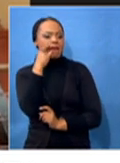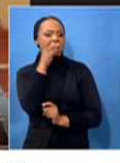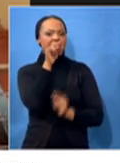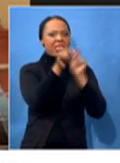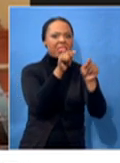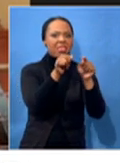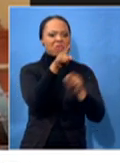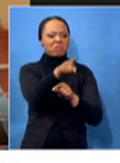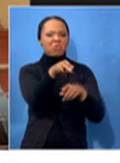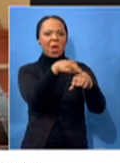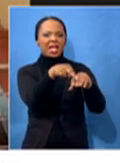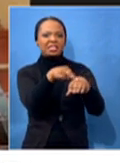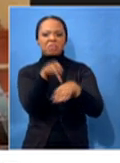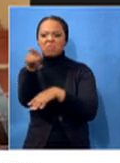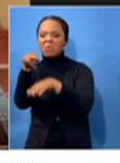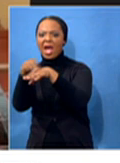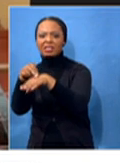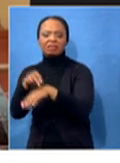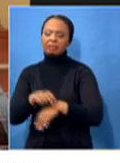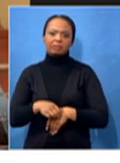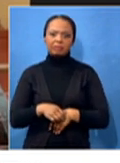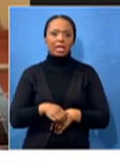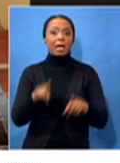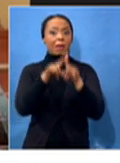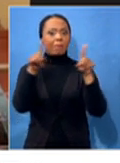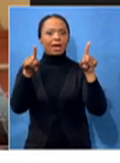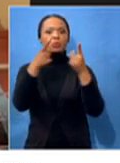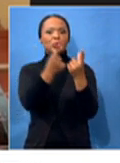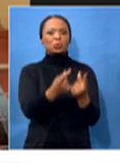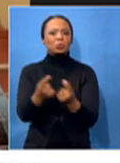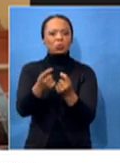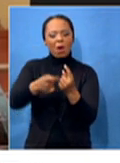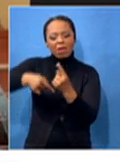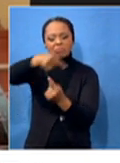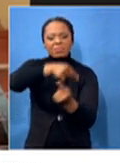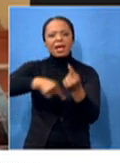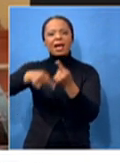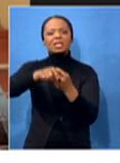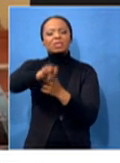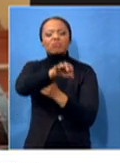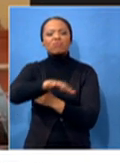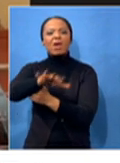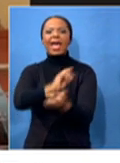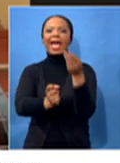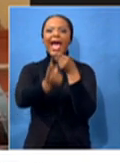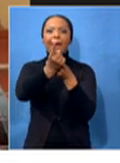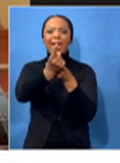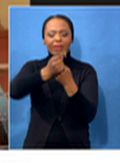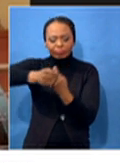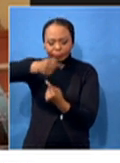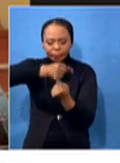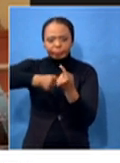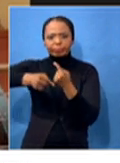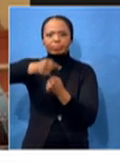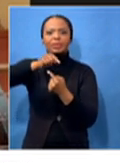were racist, he was racist. But, you know, they're doing around you, you know, they were the signs of this has